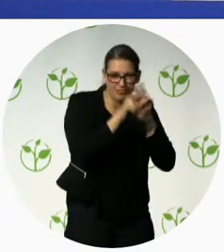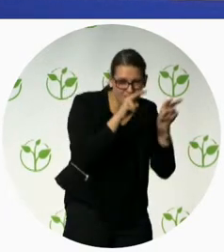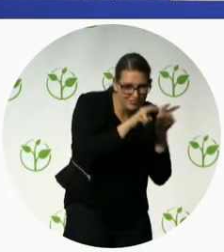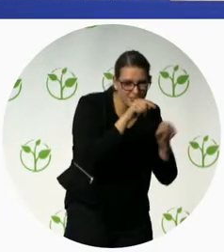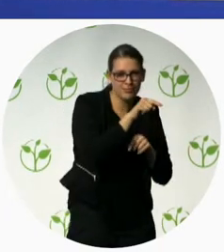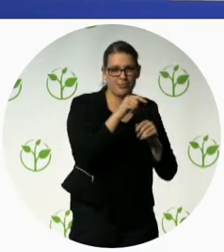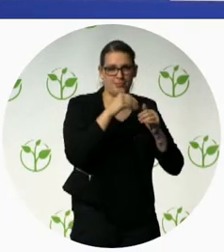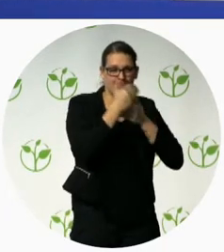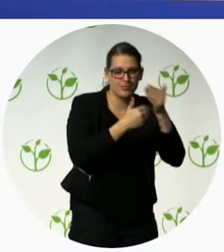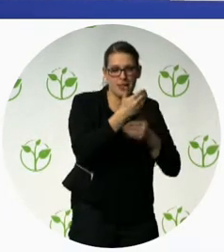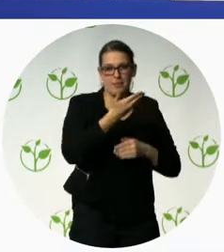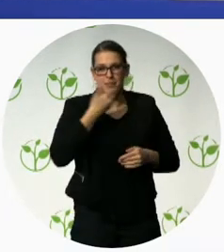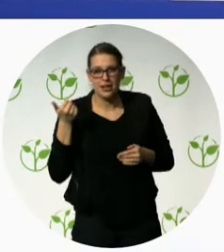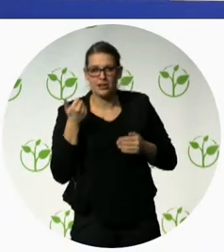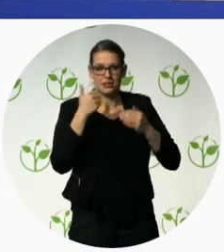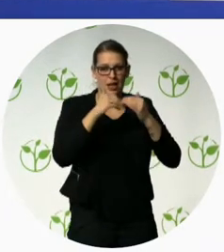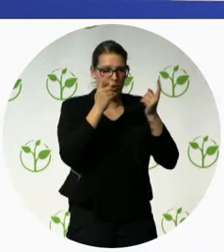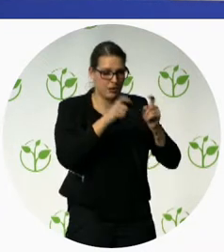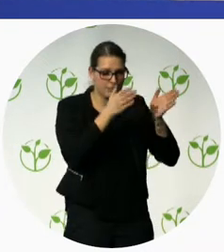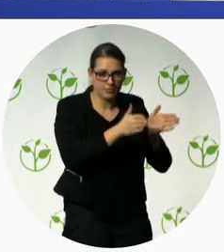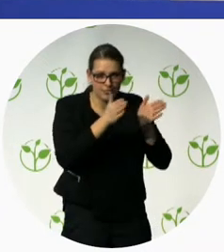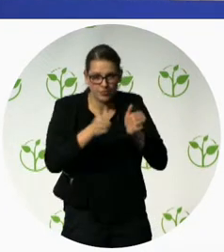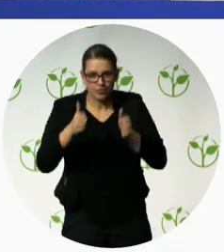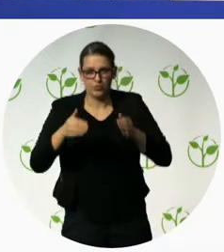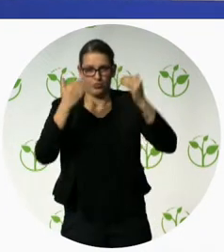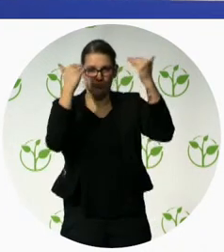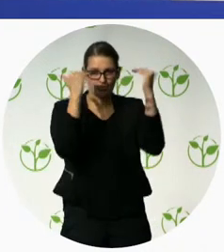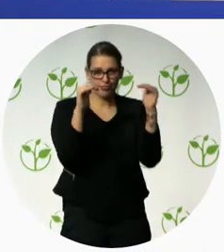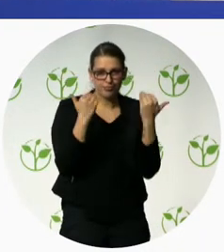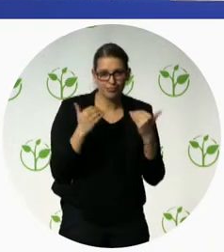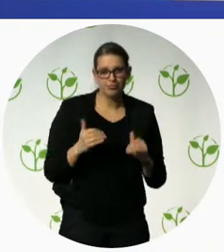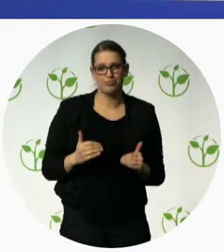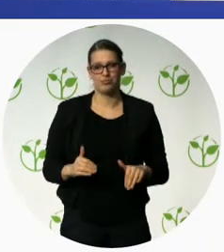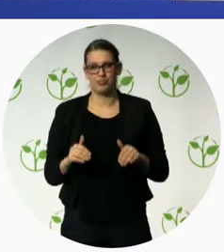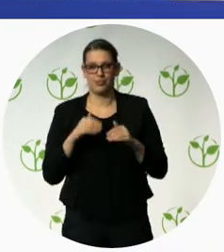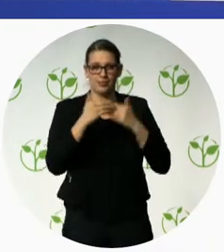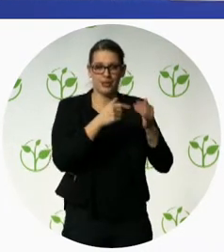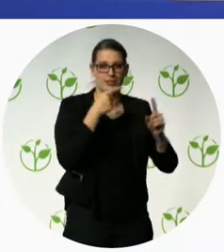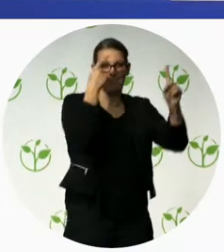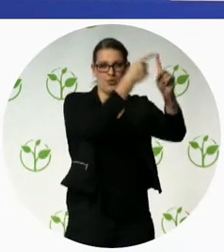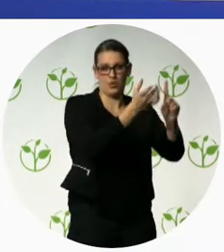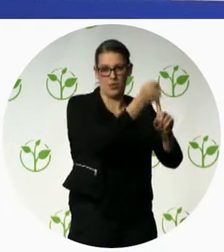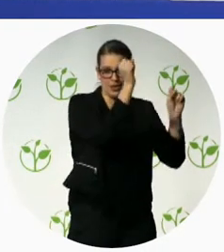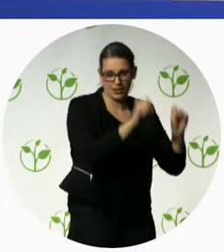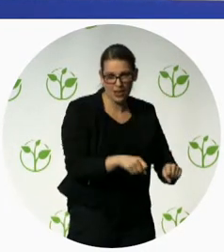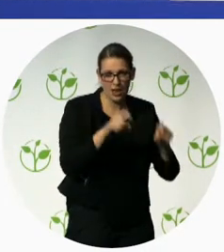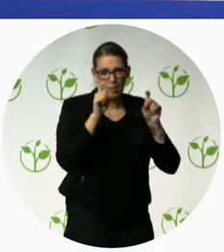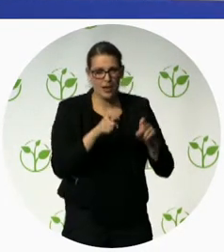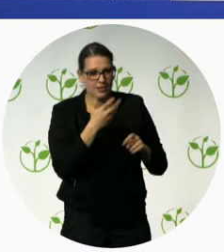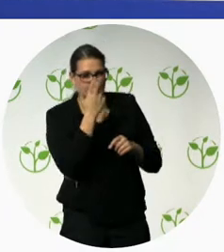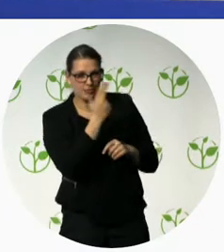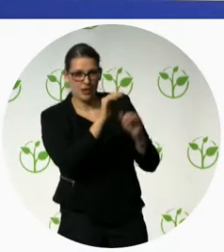to concrete solutions because all the actors of the civil society are consulted